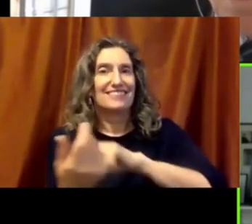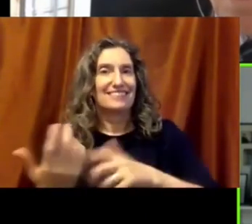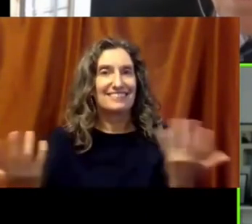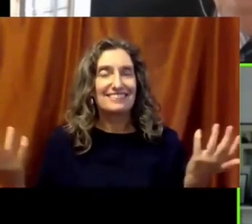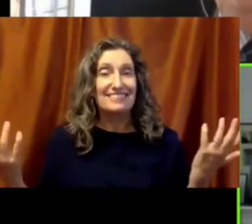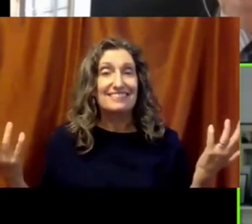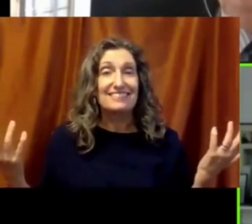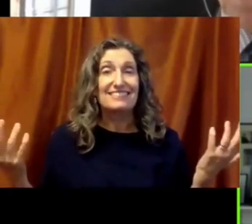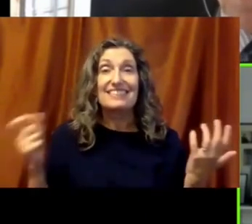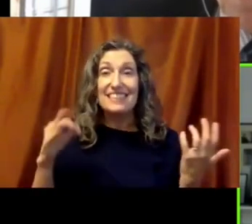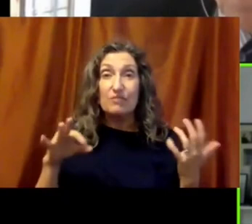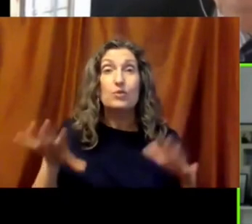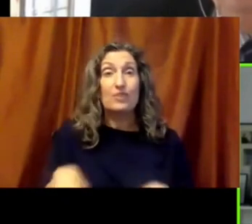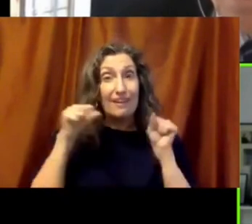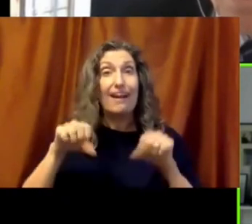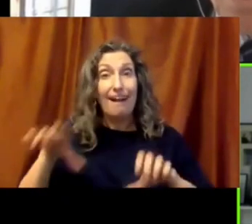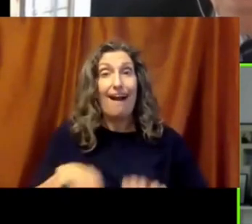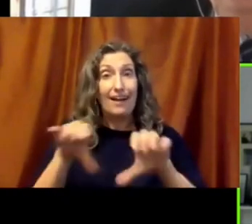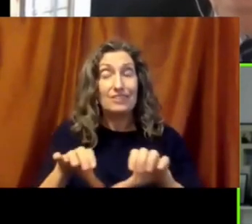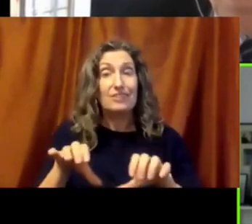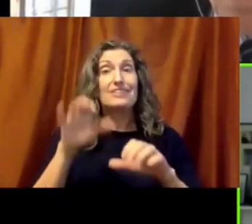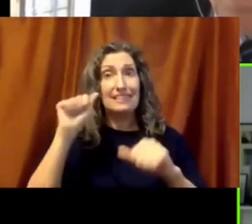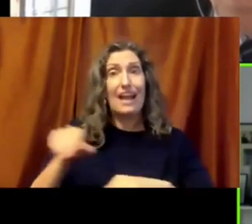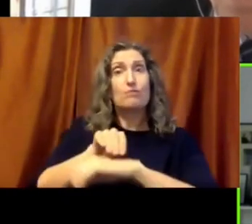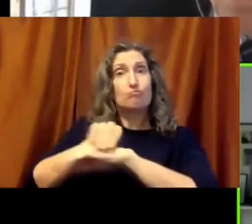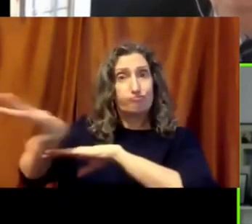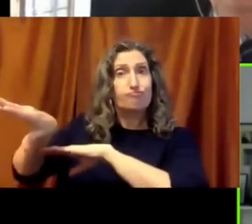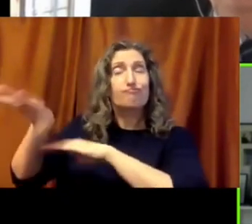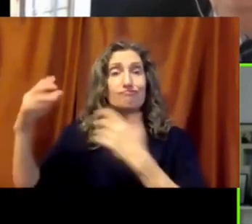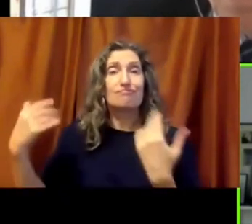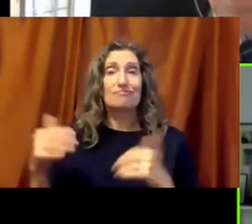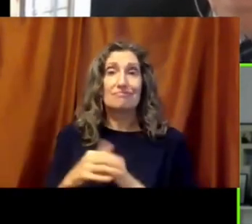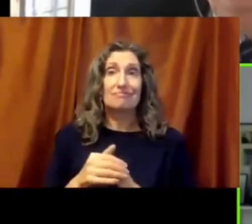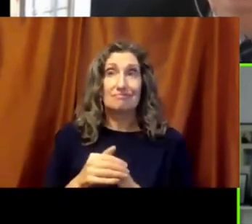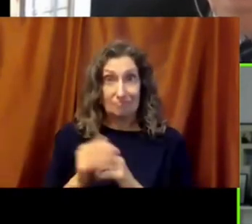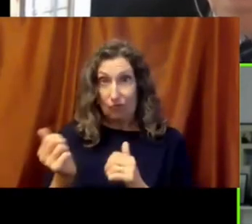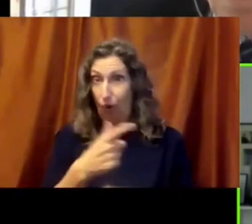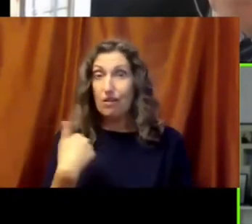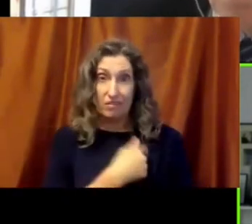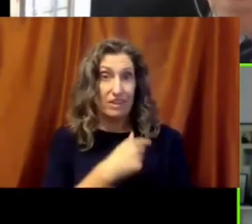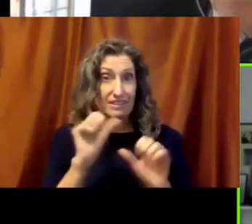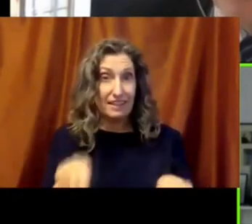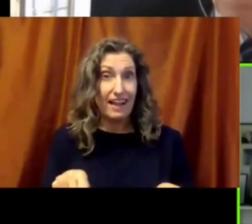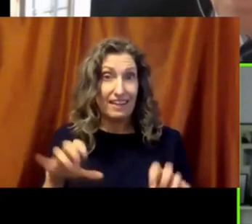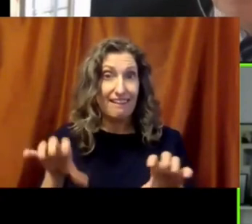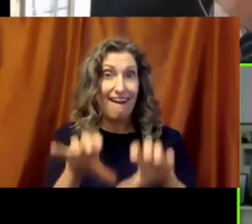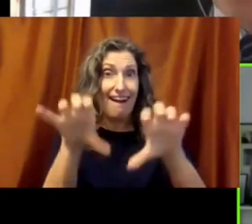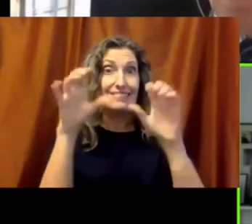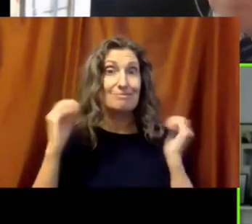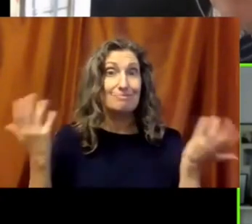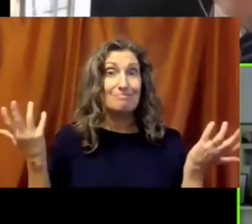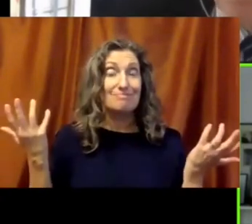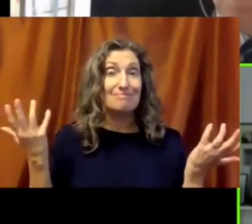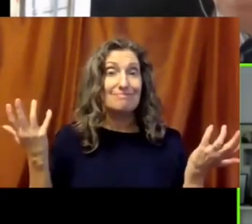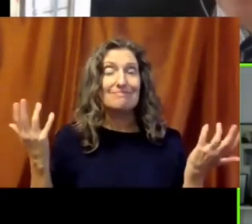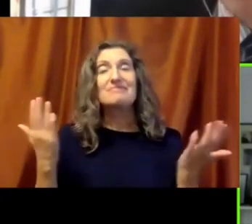what happens when we act. And we all have that ability. Some of